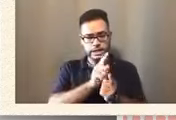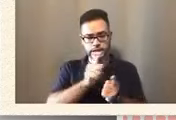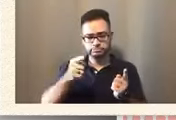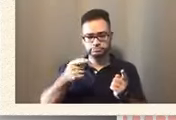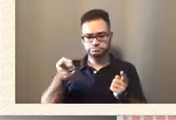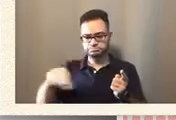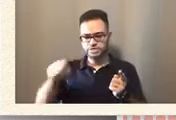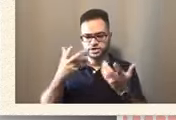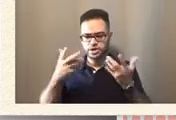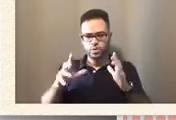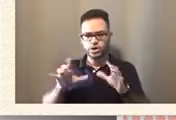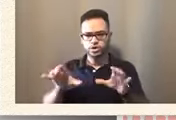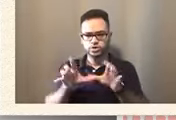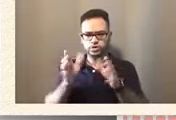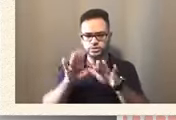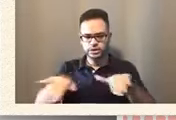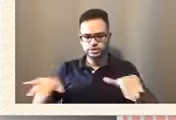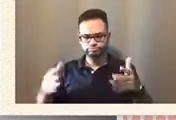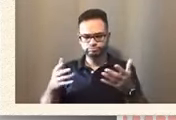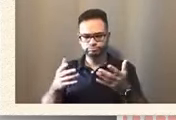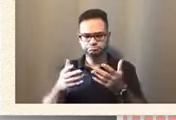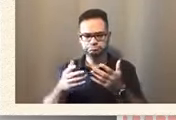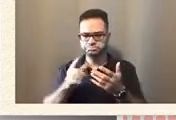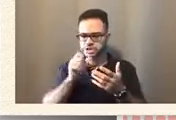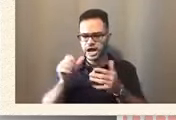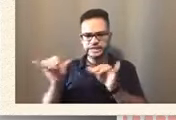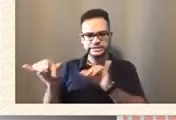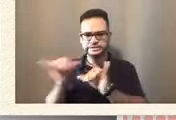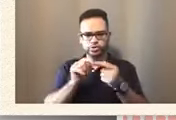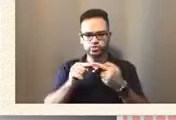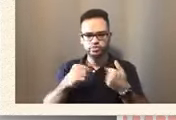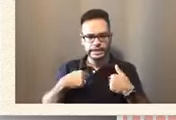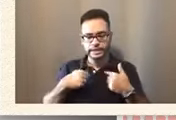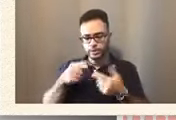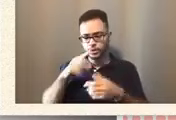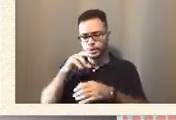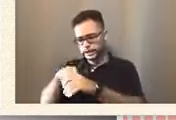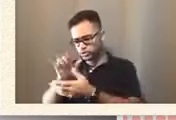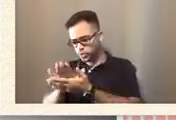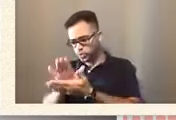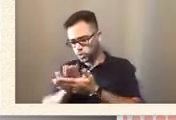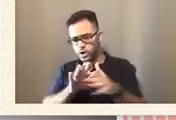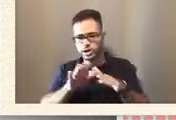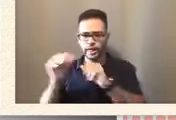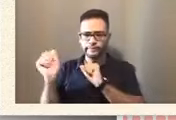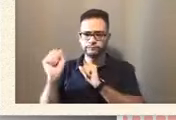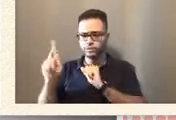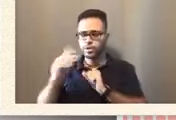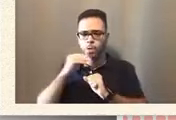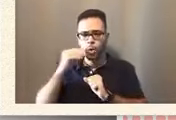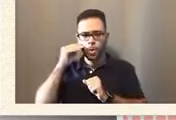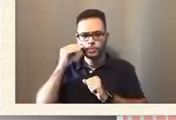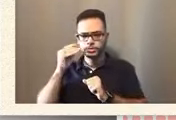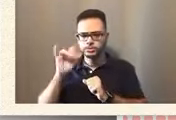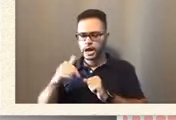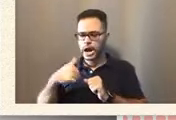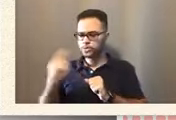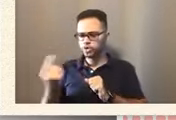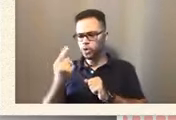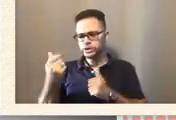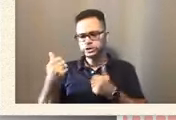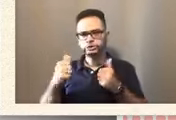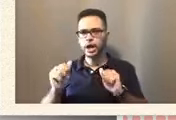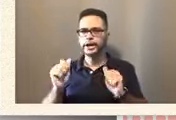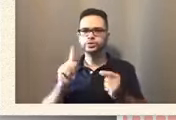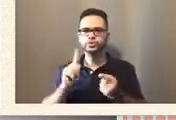children. They weren't similar to me. They were in school and left. I home. I was always trying to get